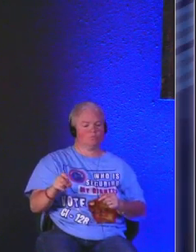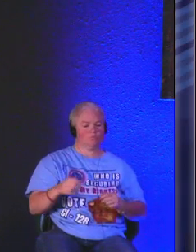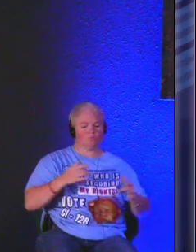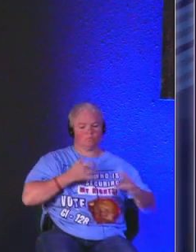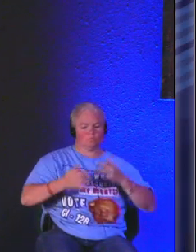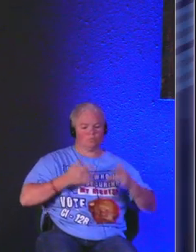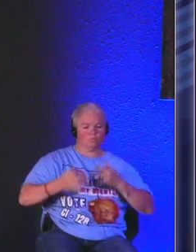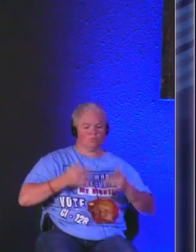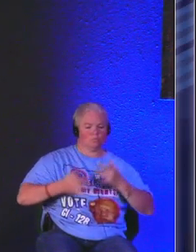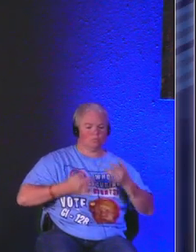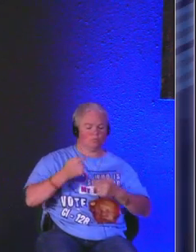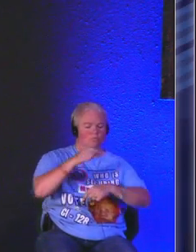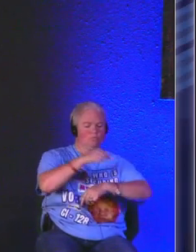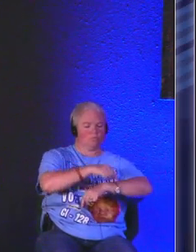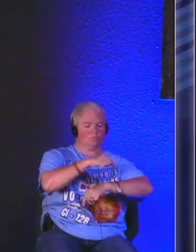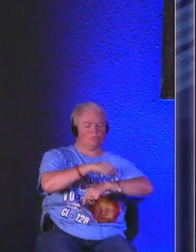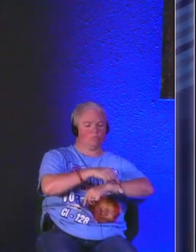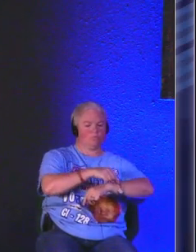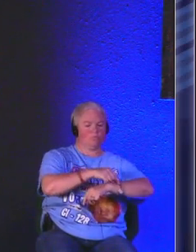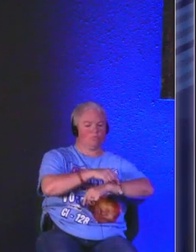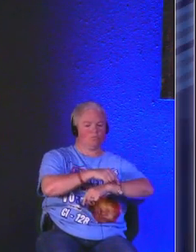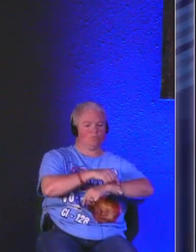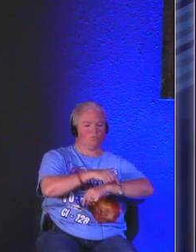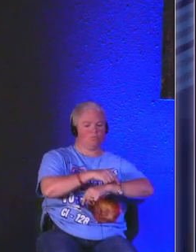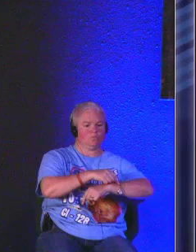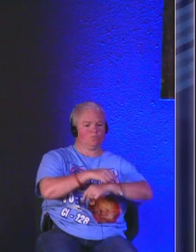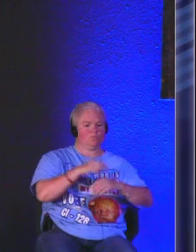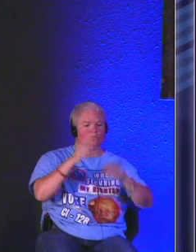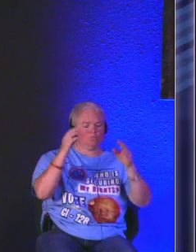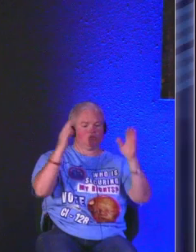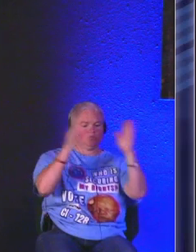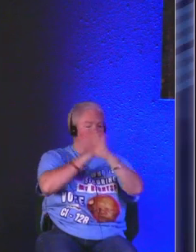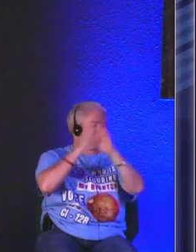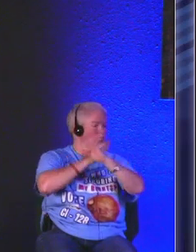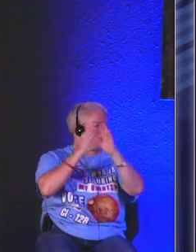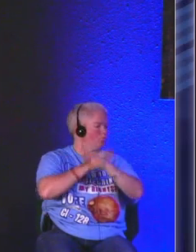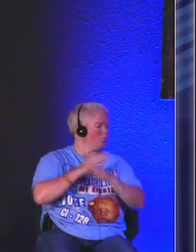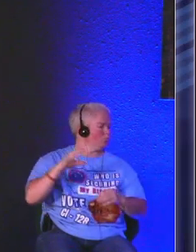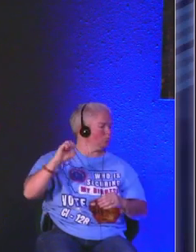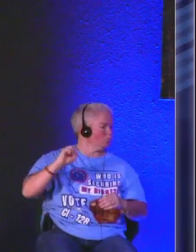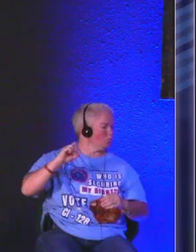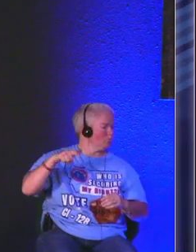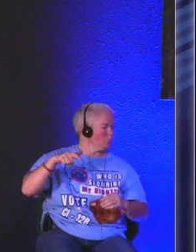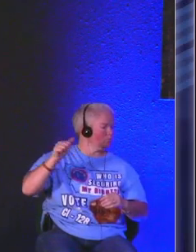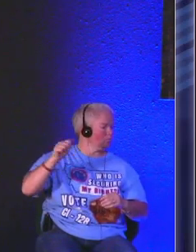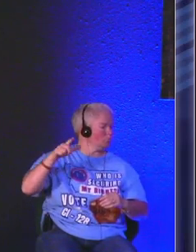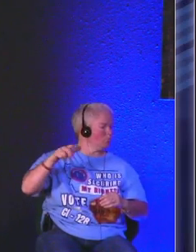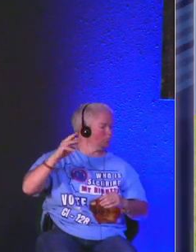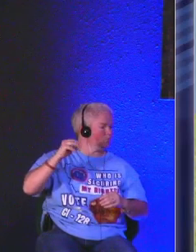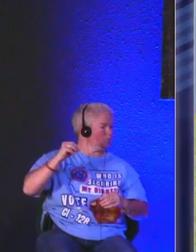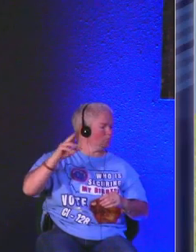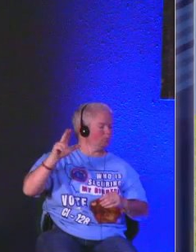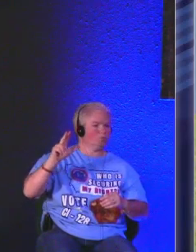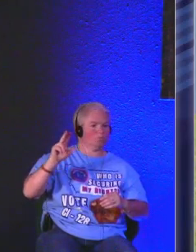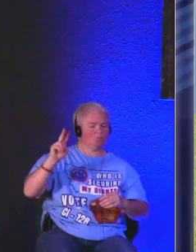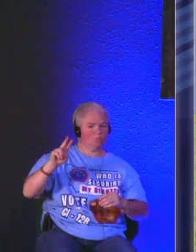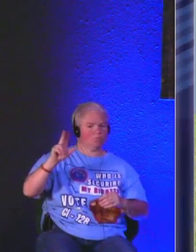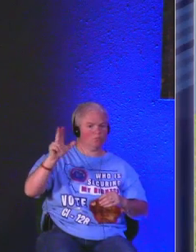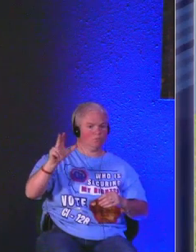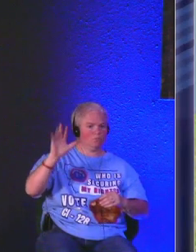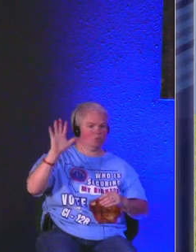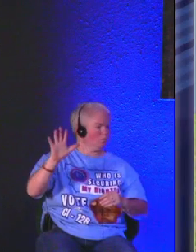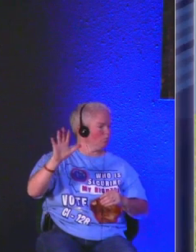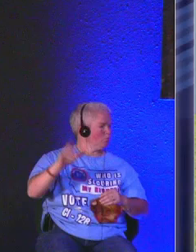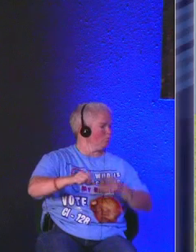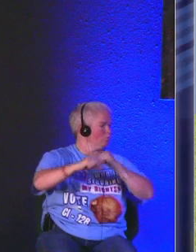excitement and in your times of peril so Psalm 23 5 attests to the